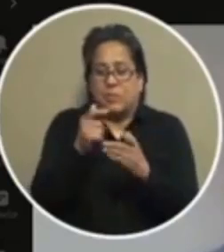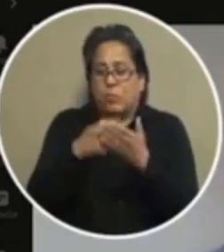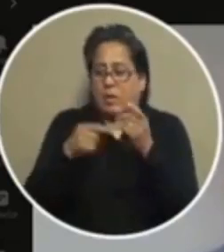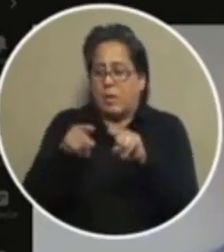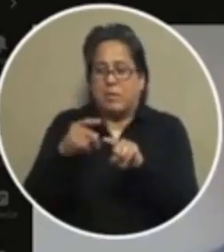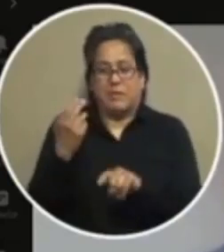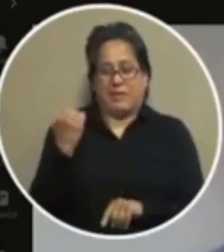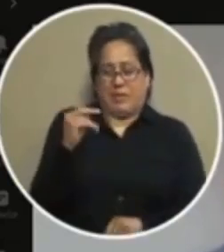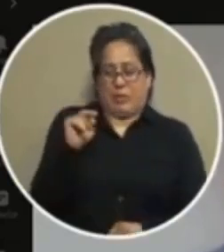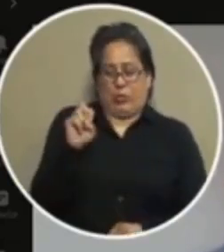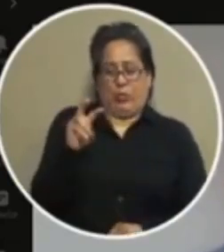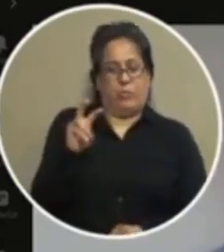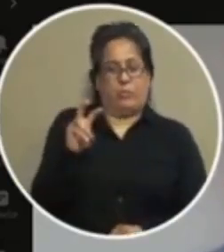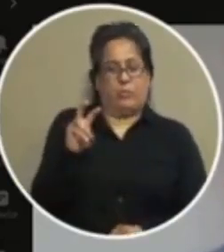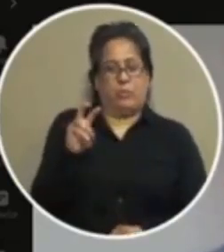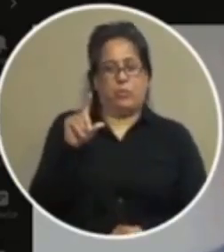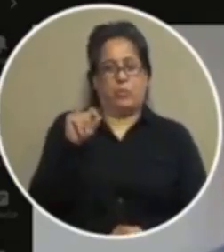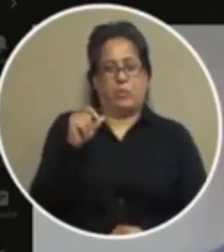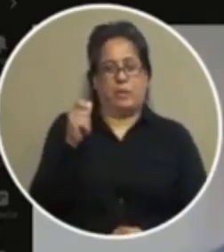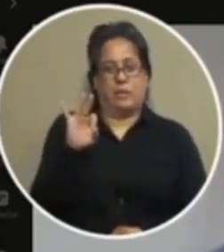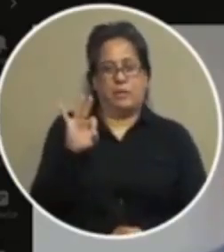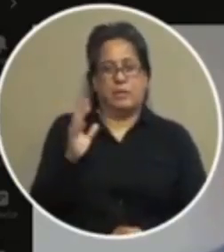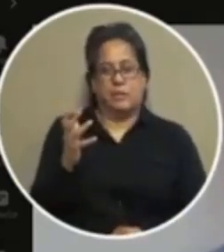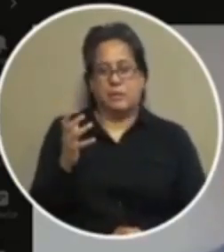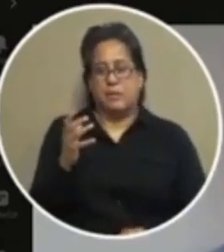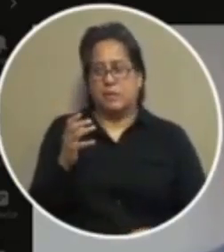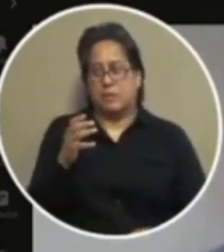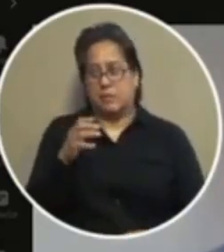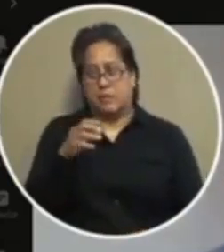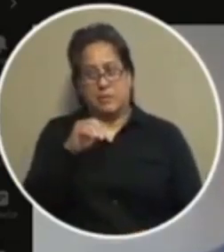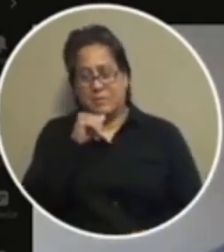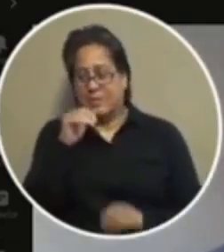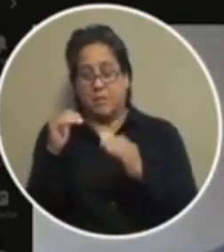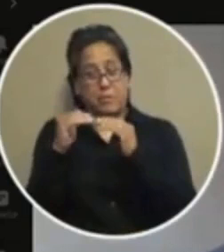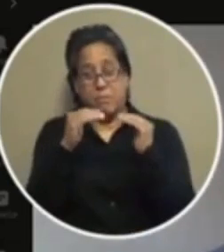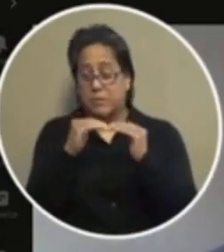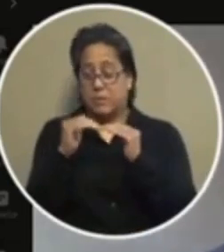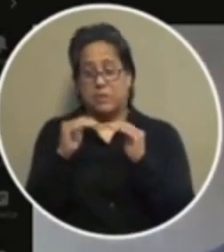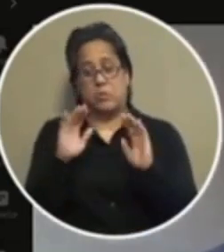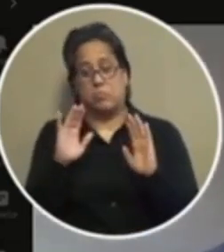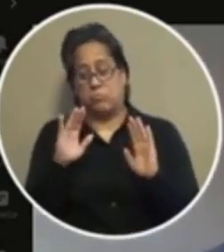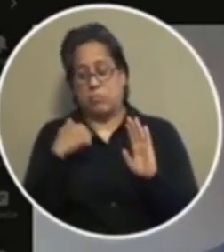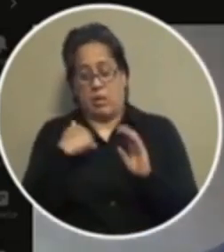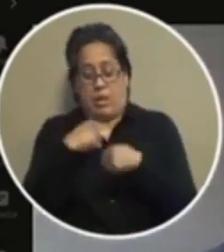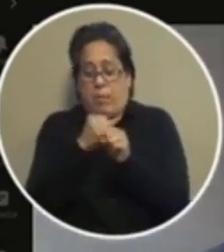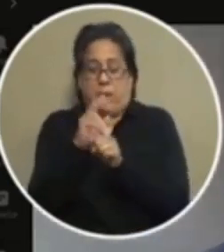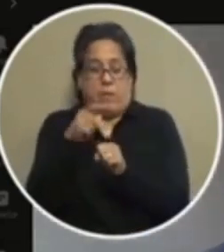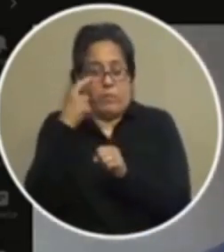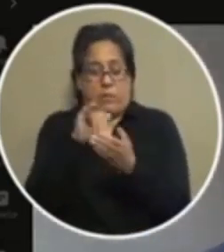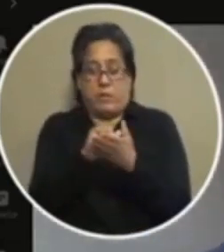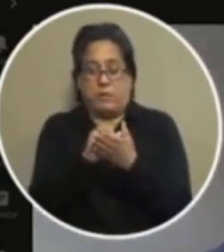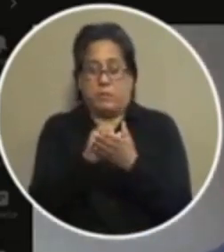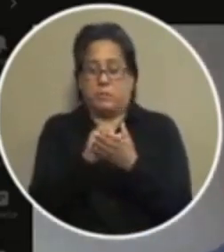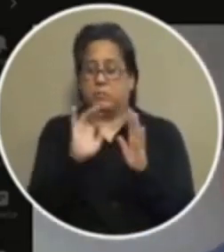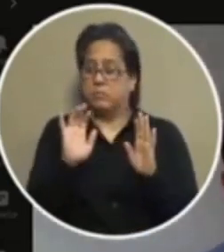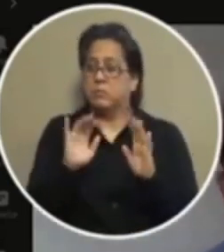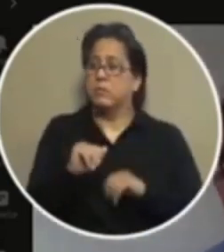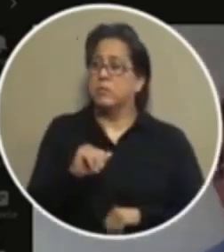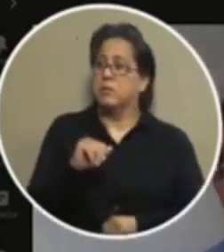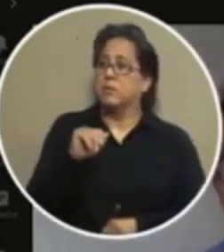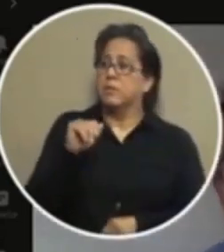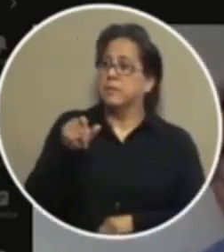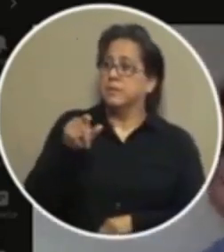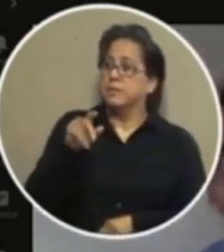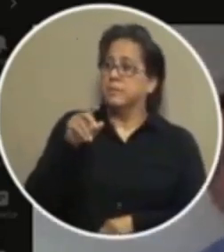back in november of 2019. that is that's not fair and i made up for it let's move on and